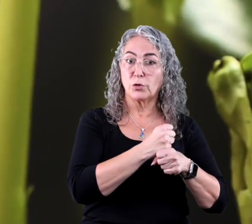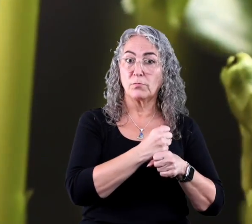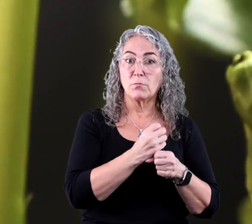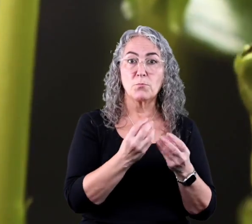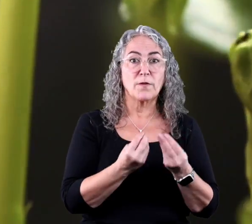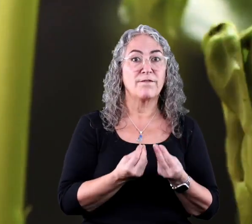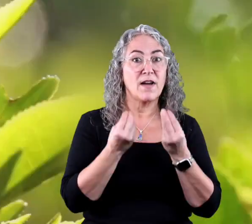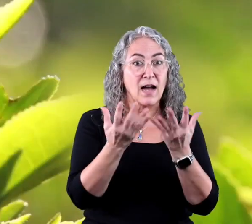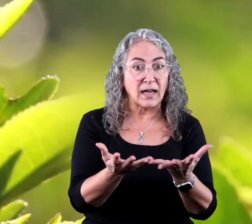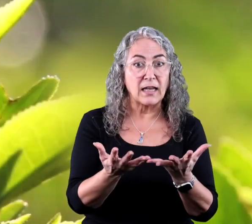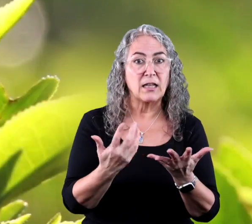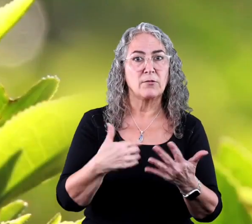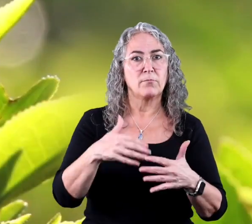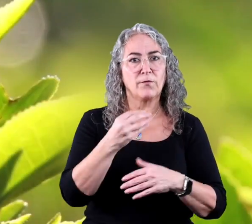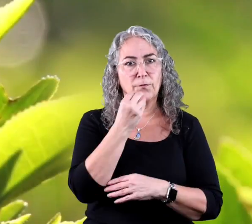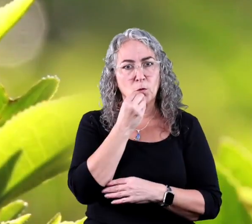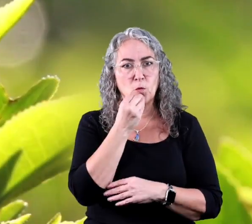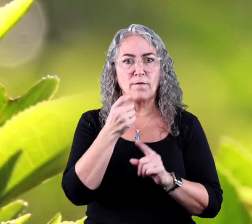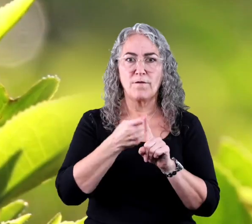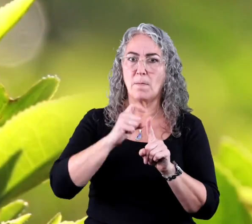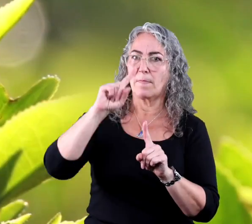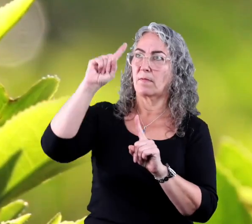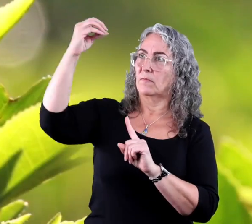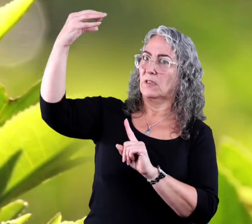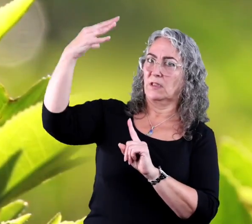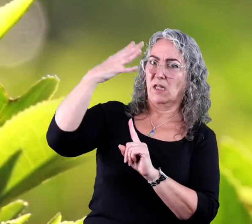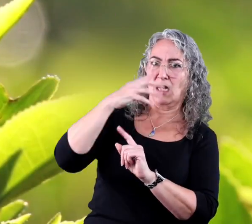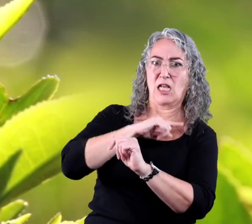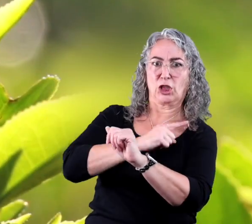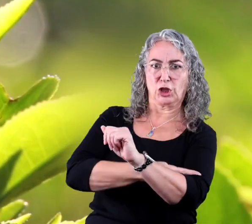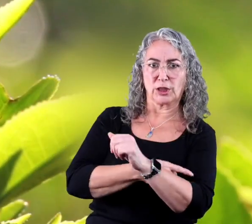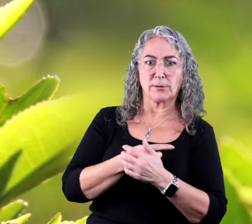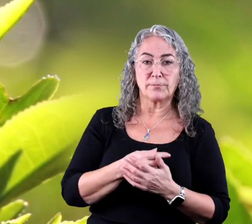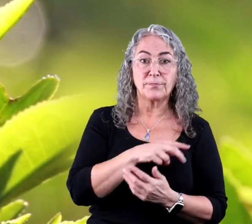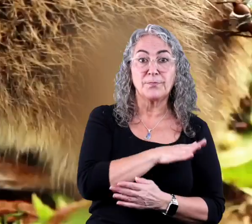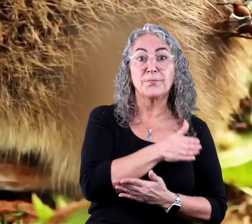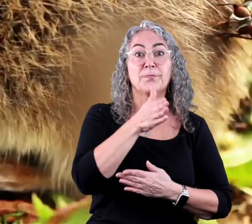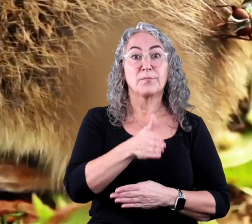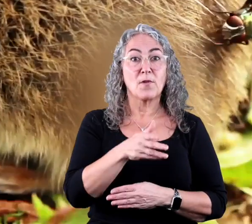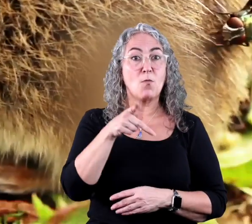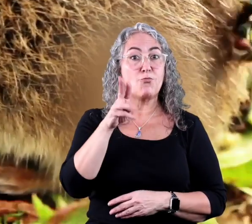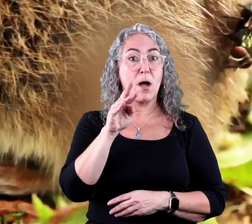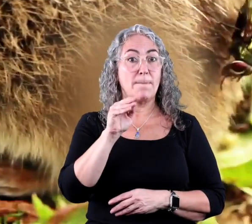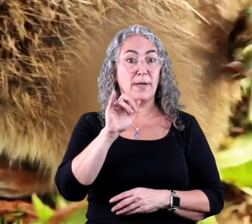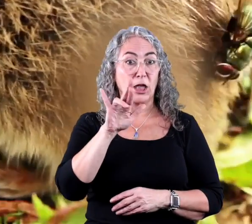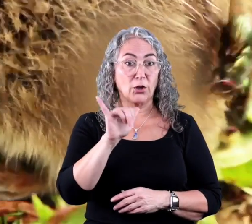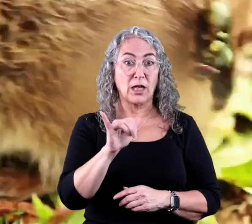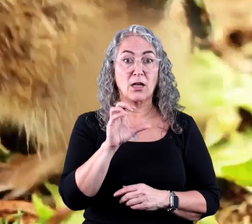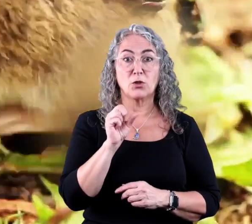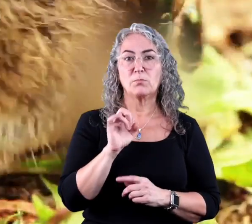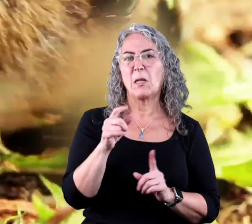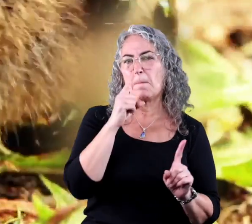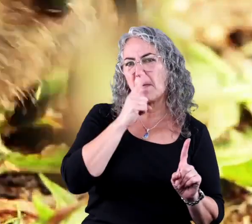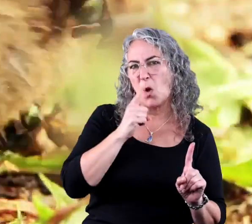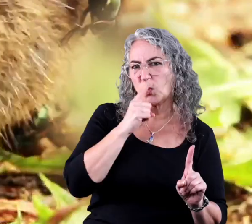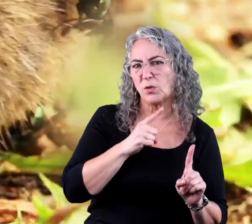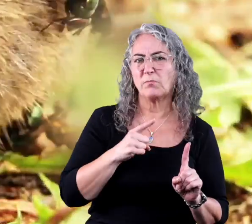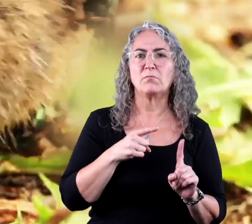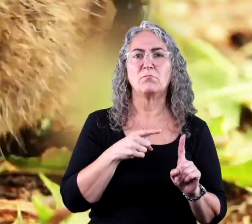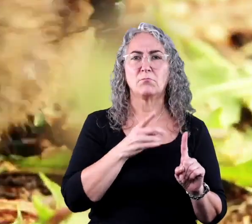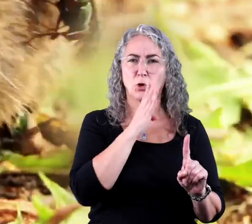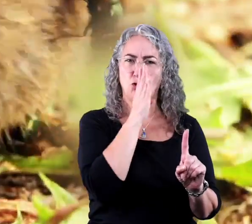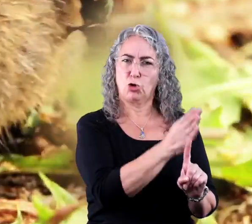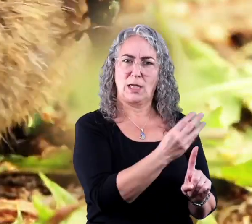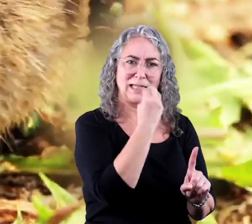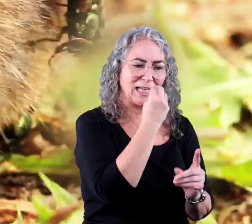is a producer because it provides its own food through energy from the sun. The mice are primary consumers because they get